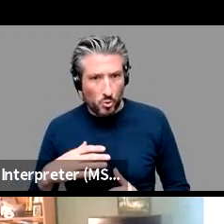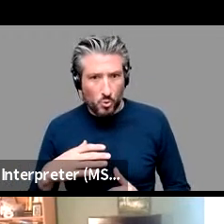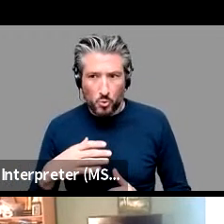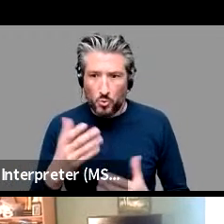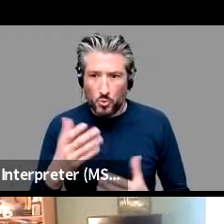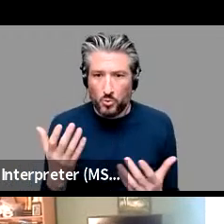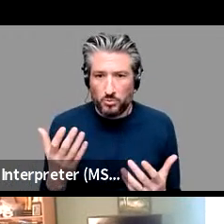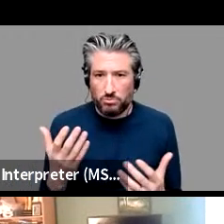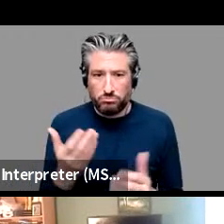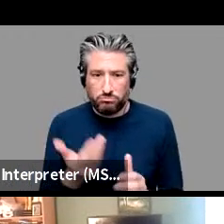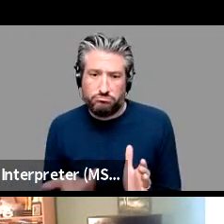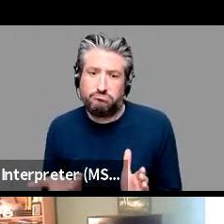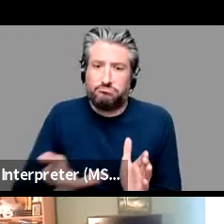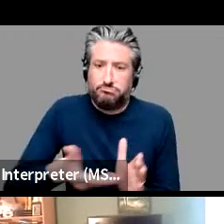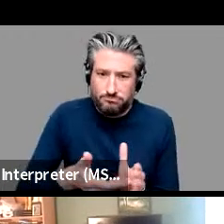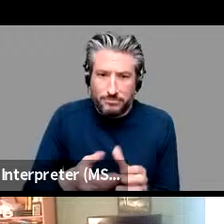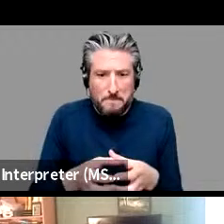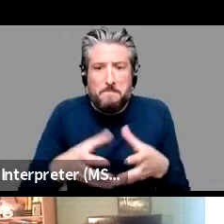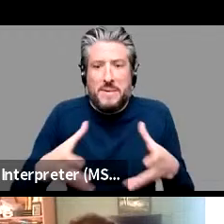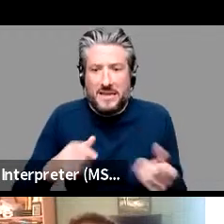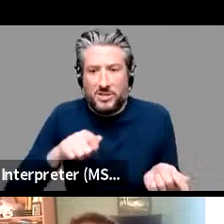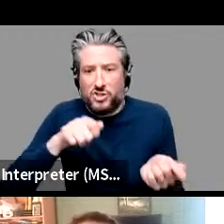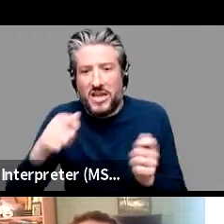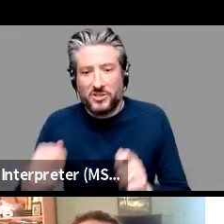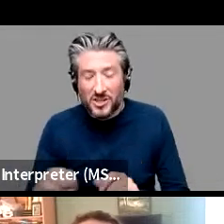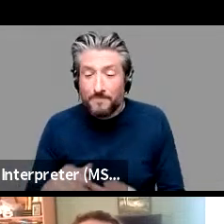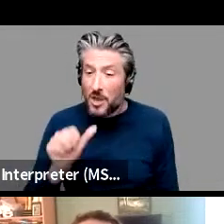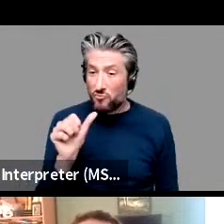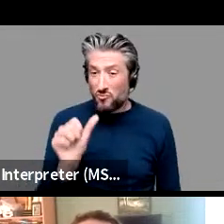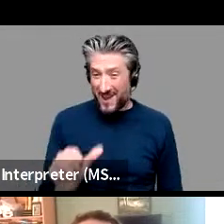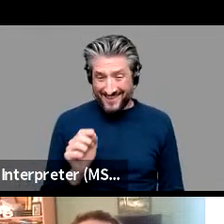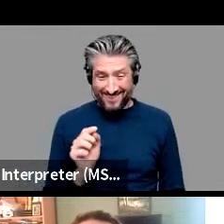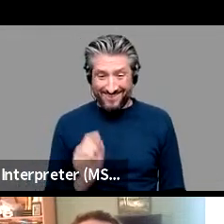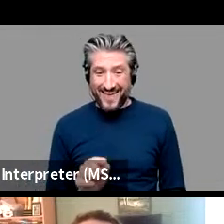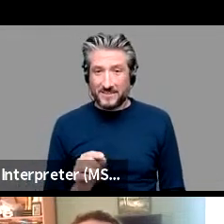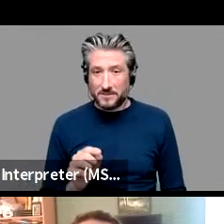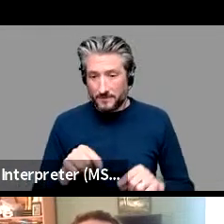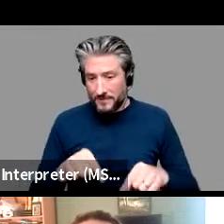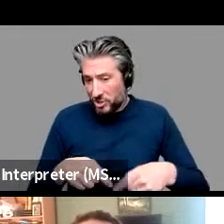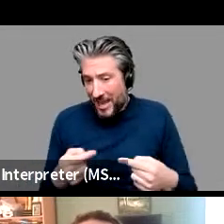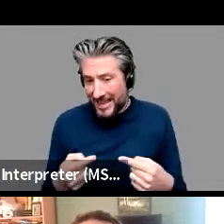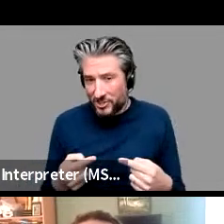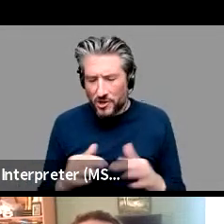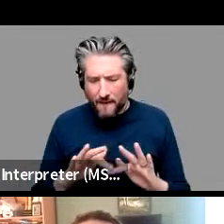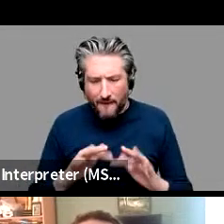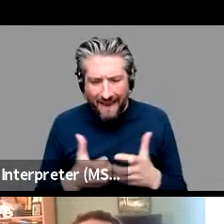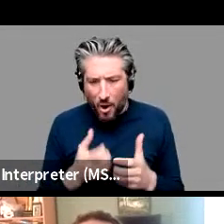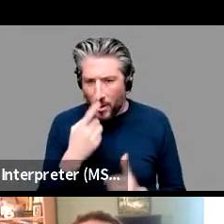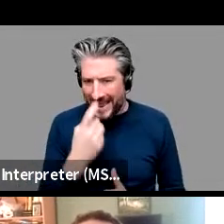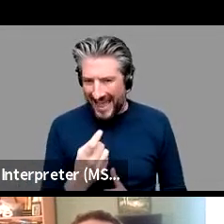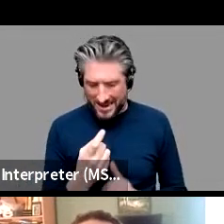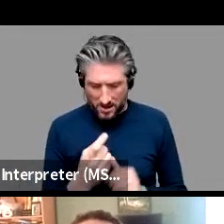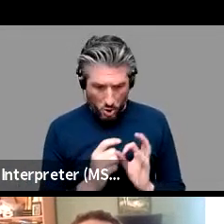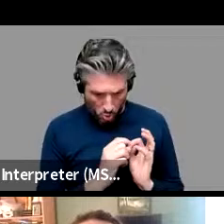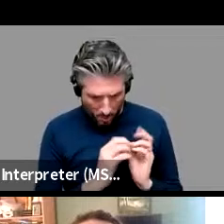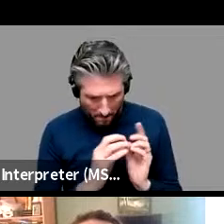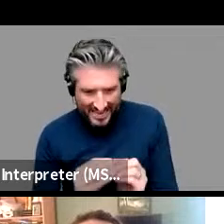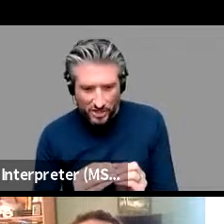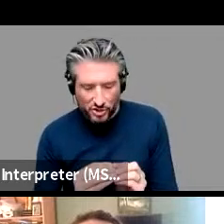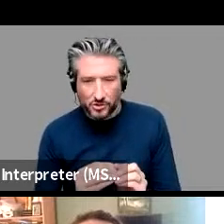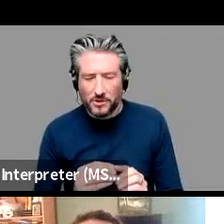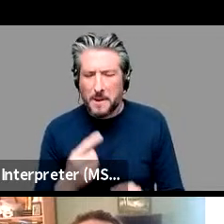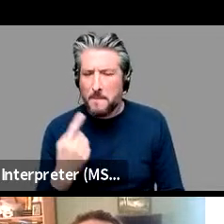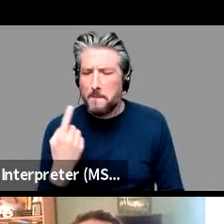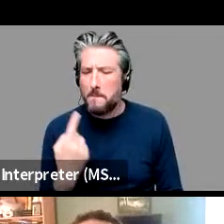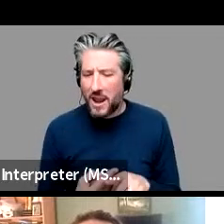wanting to do something computationally and wanting to be able to make every step explicit that what for us is like